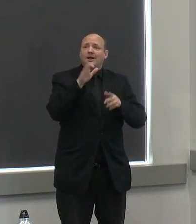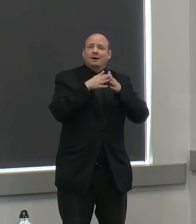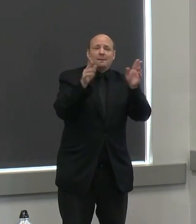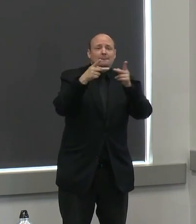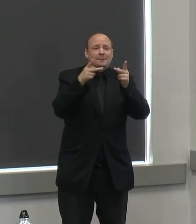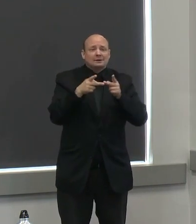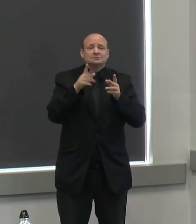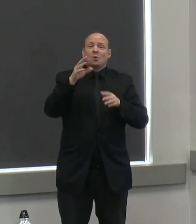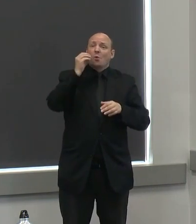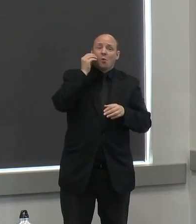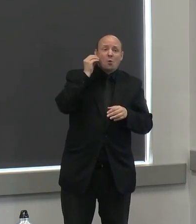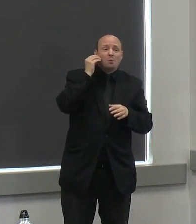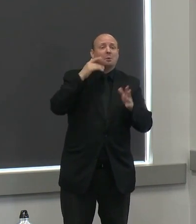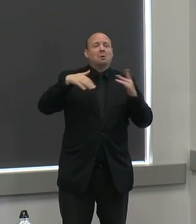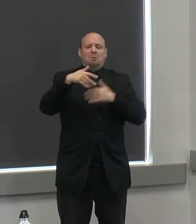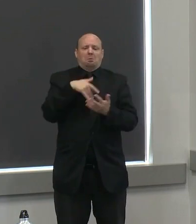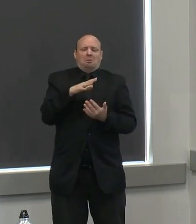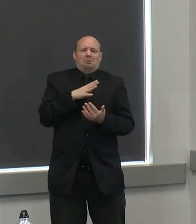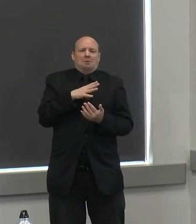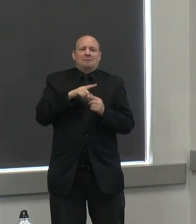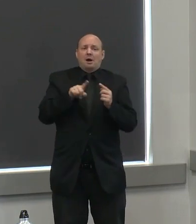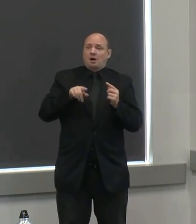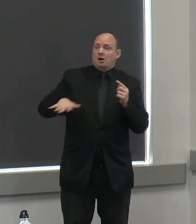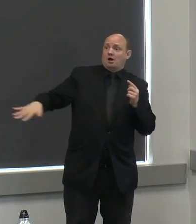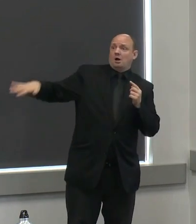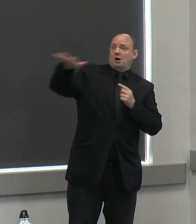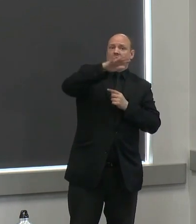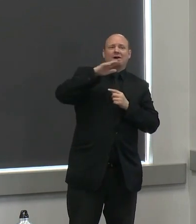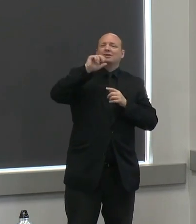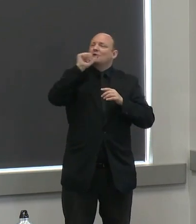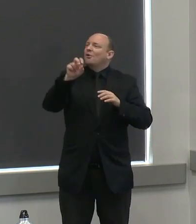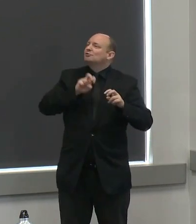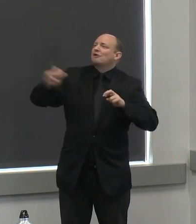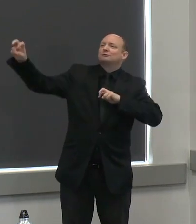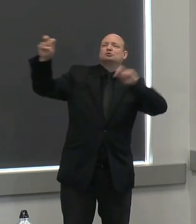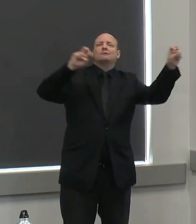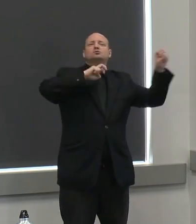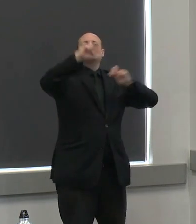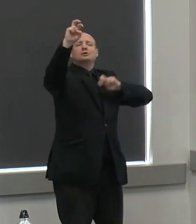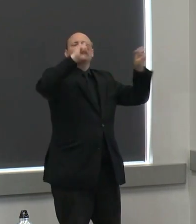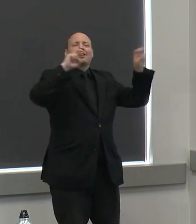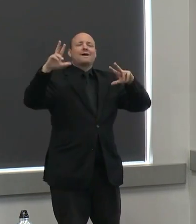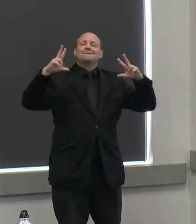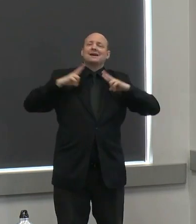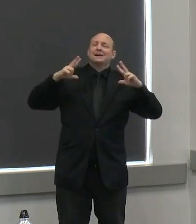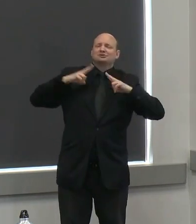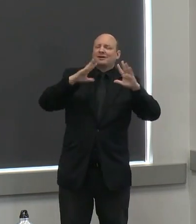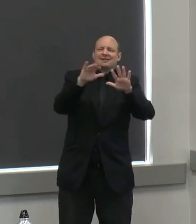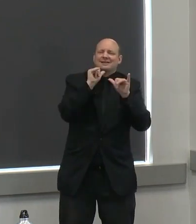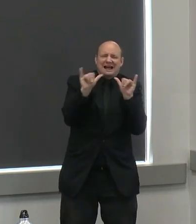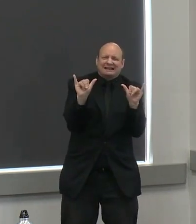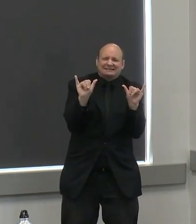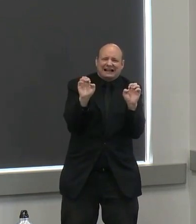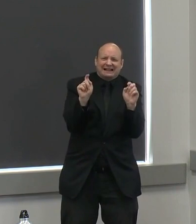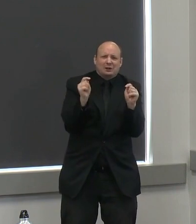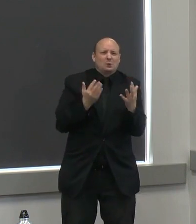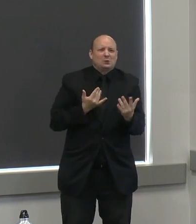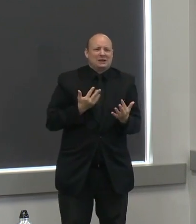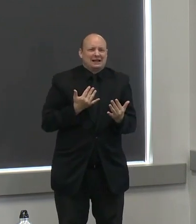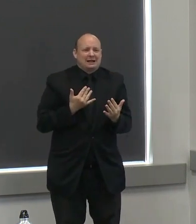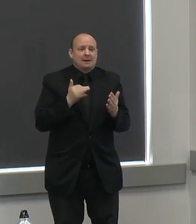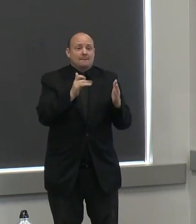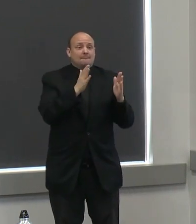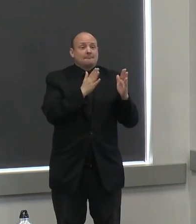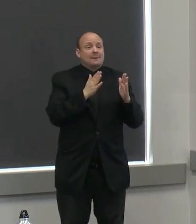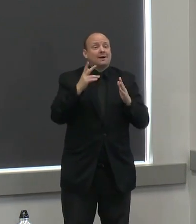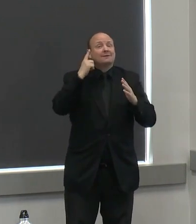not you know go to other parts of the state at this time not take those vacations you know we've been planning but take this time to plan those vacations for